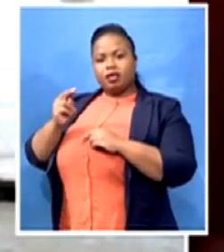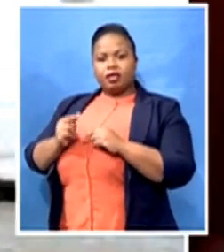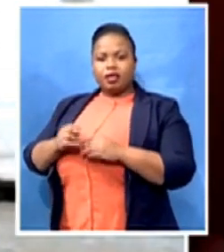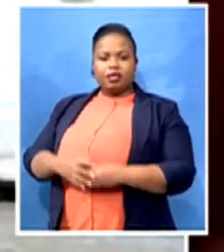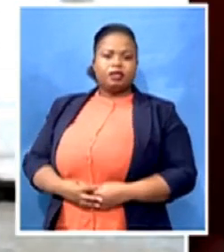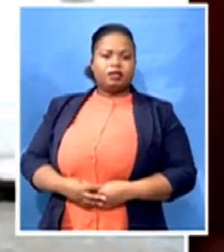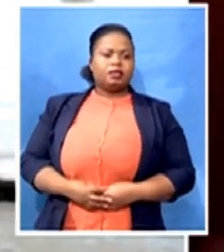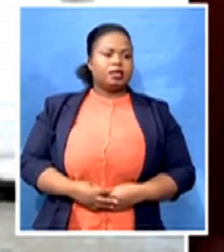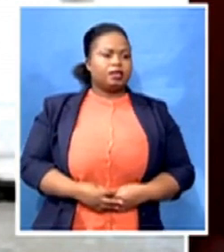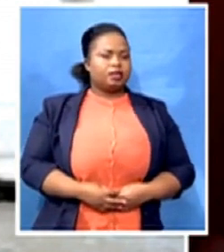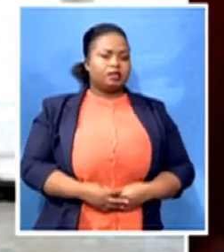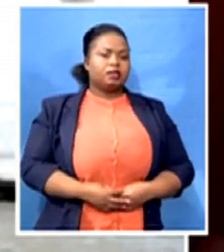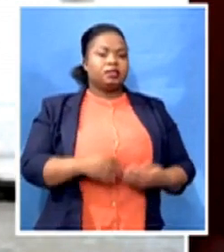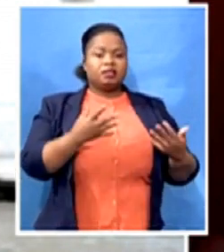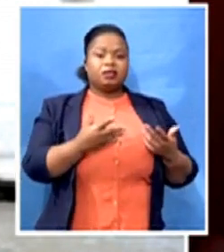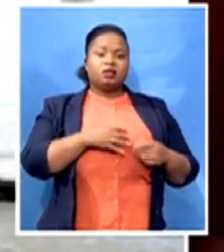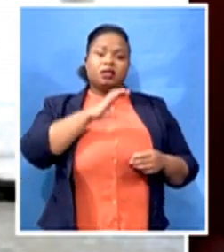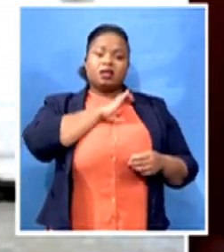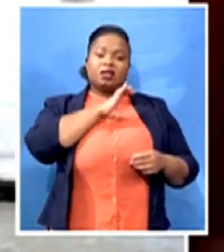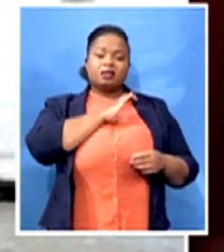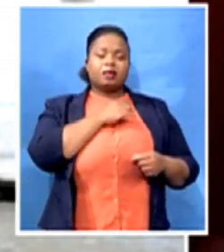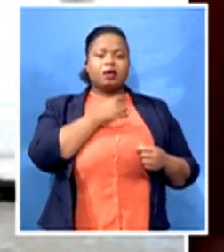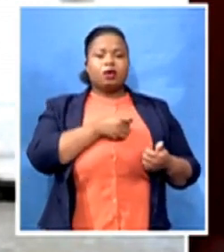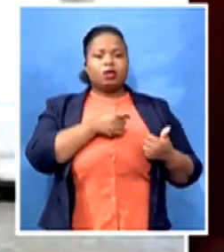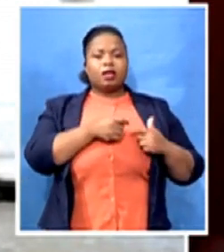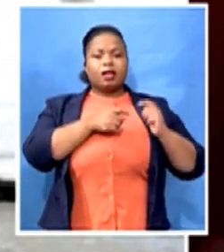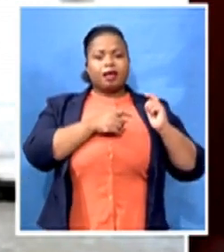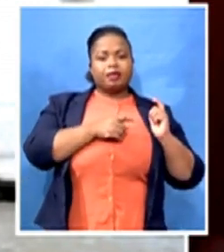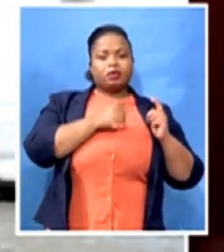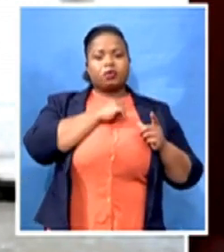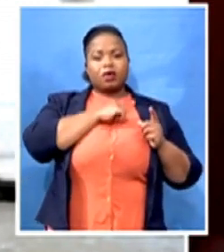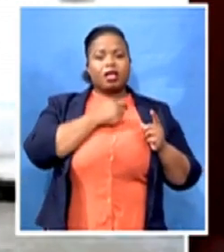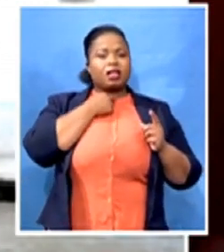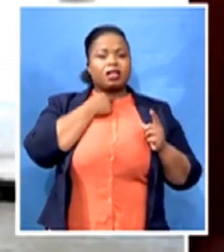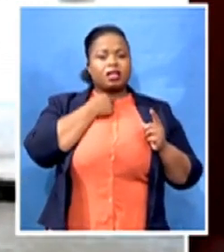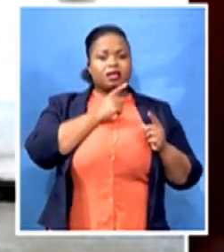because the consumer was not able to pay premiums when a loss occurs?